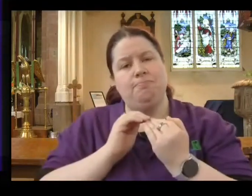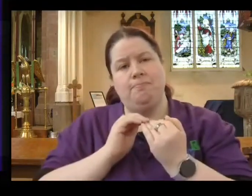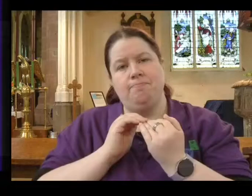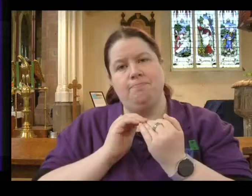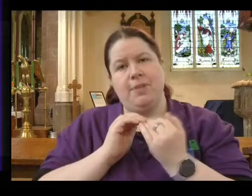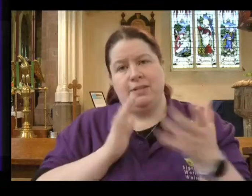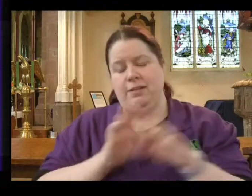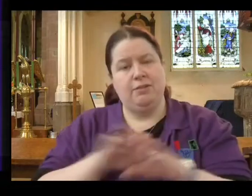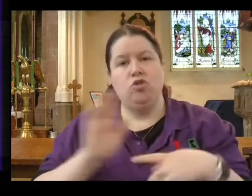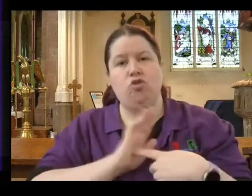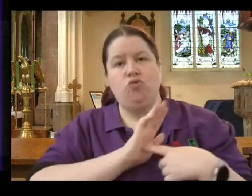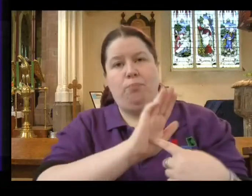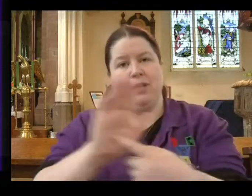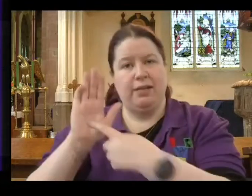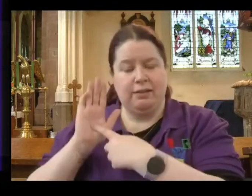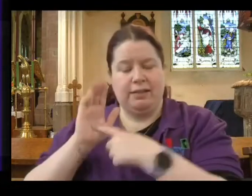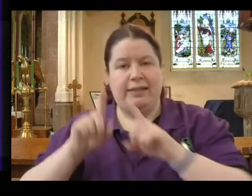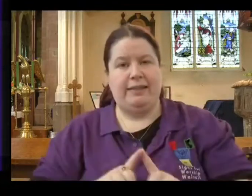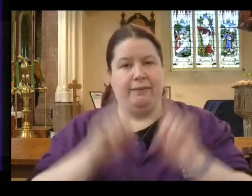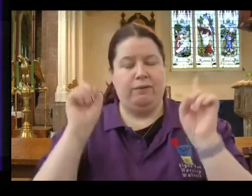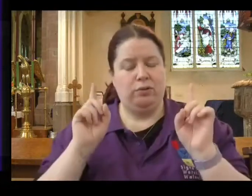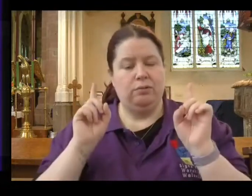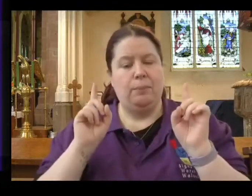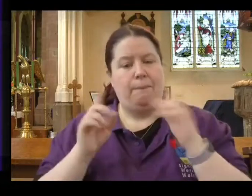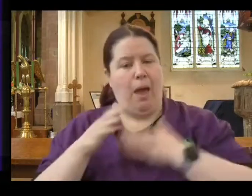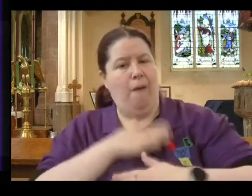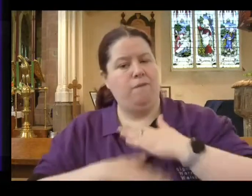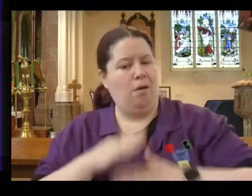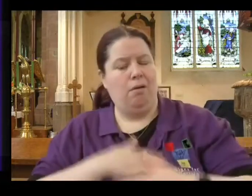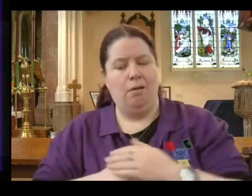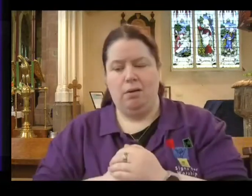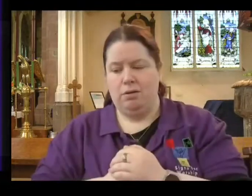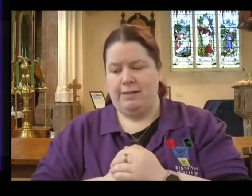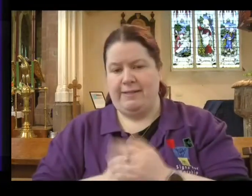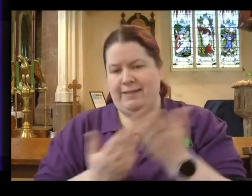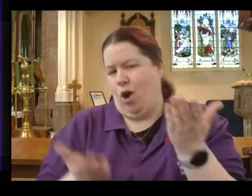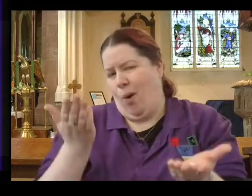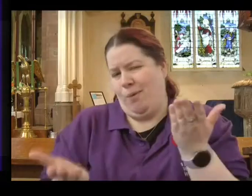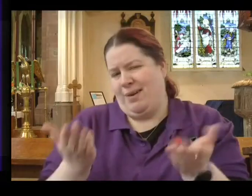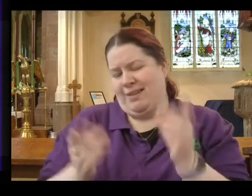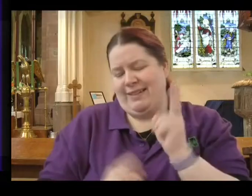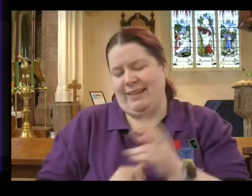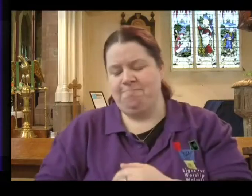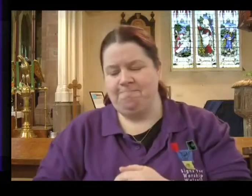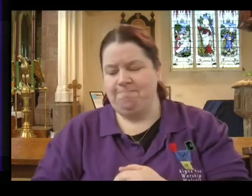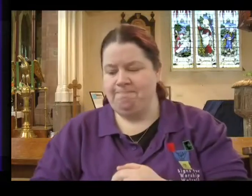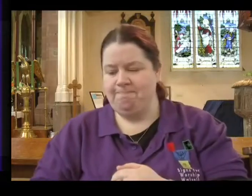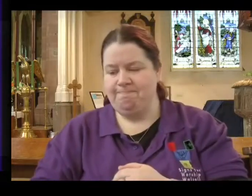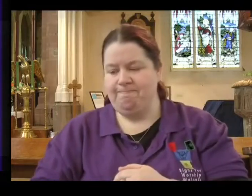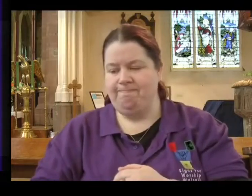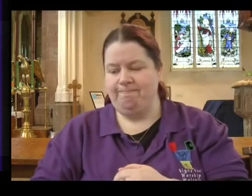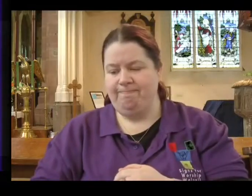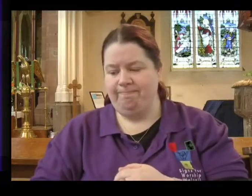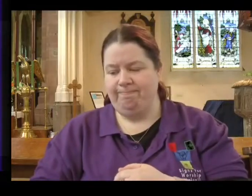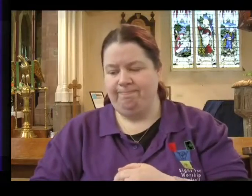longer represents a different way of being. There's something here about compromise again. Think of Thyatira. It's a bit like